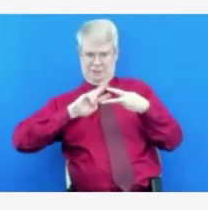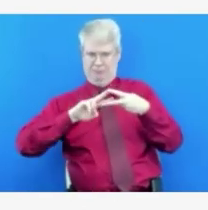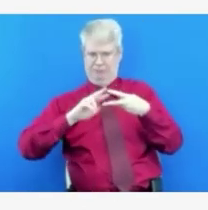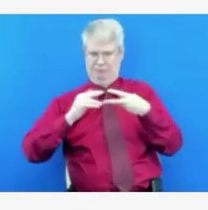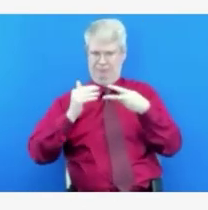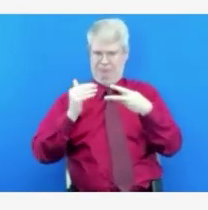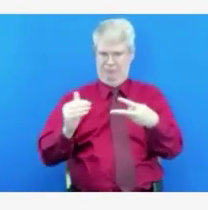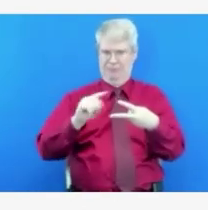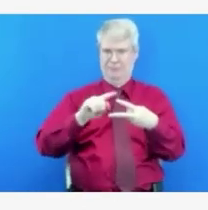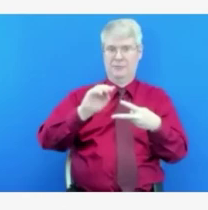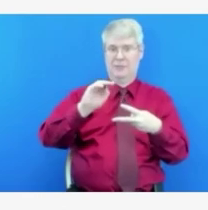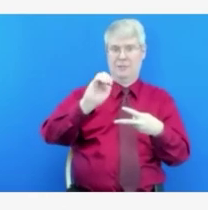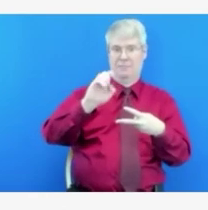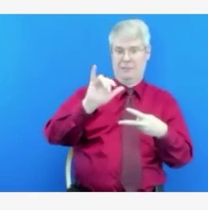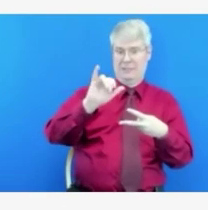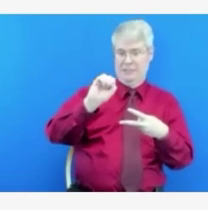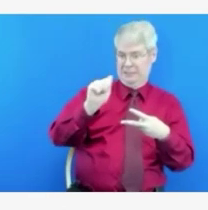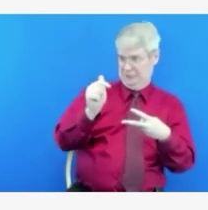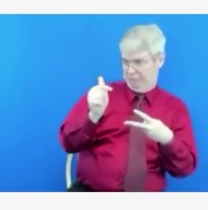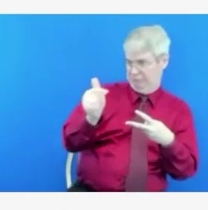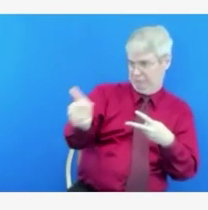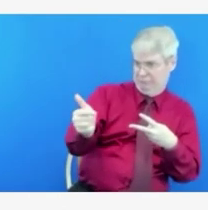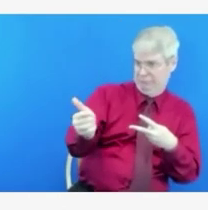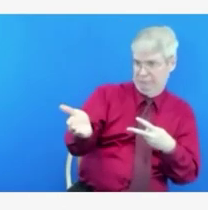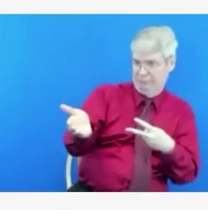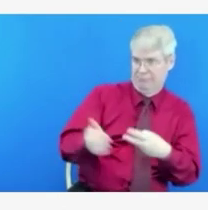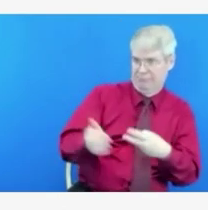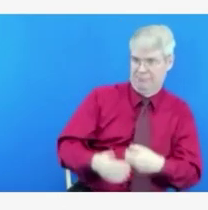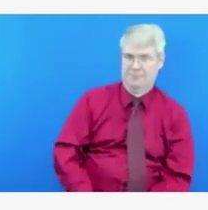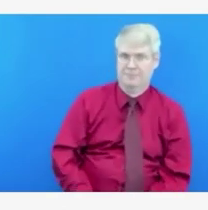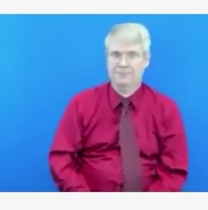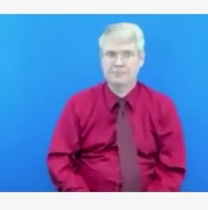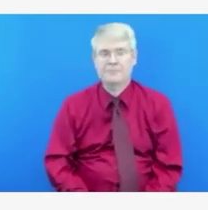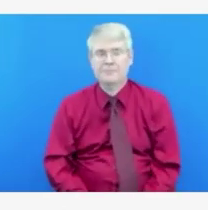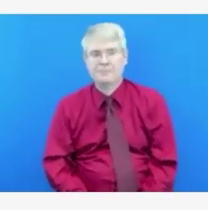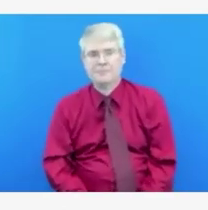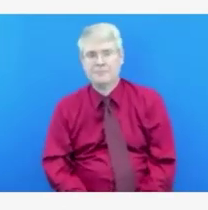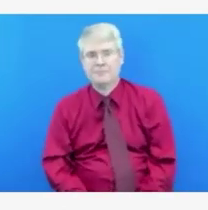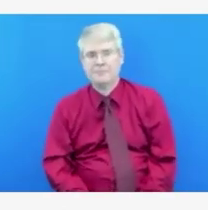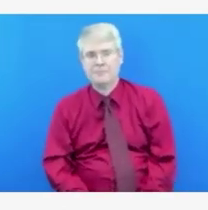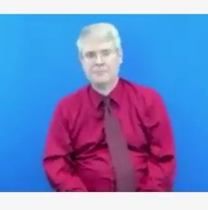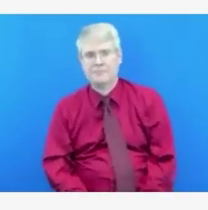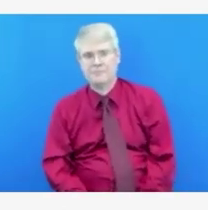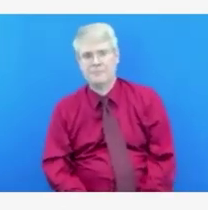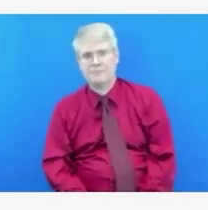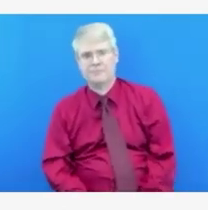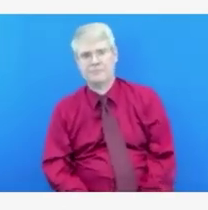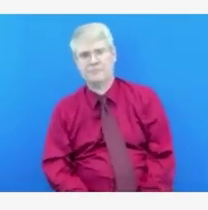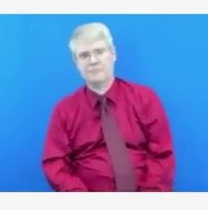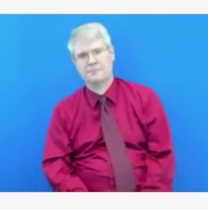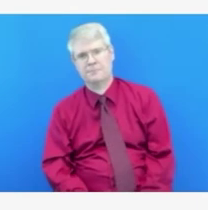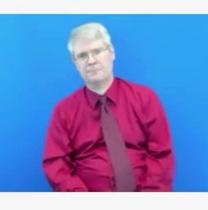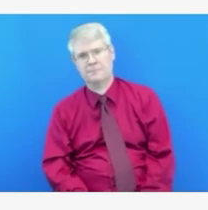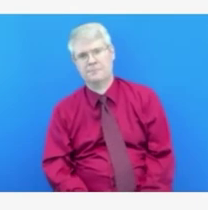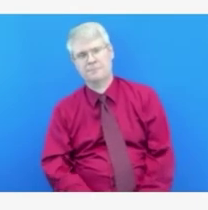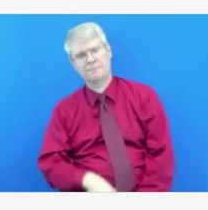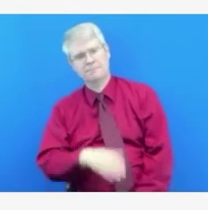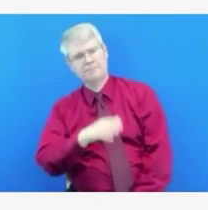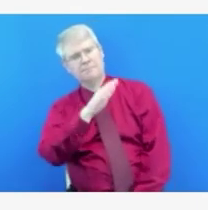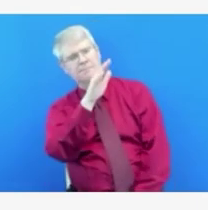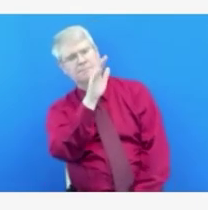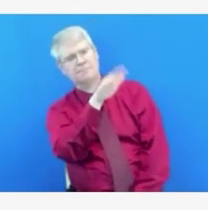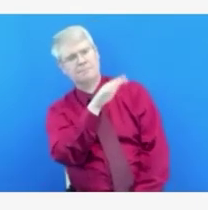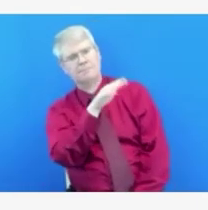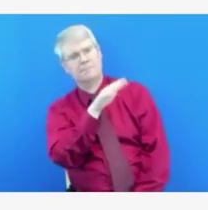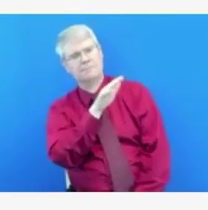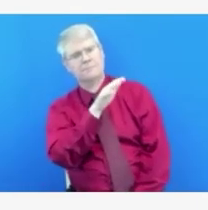Thanks, Nikki. I was wondering if anybody is keeping track of the threats made against healthcare workers or